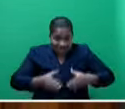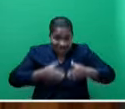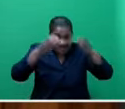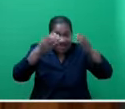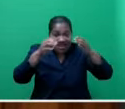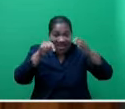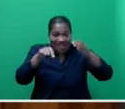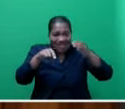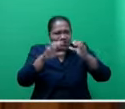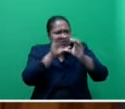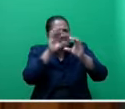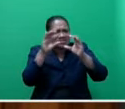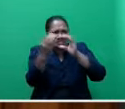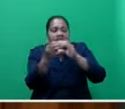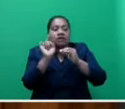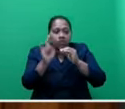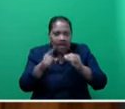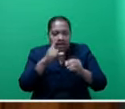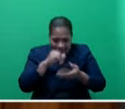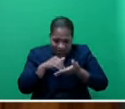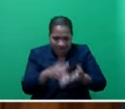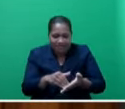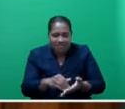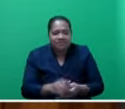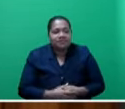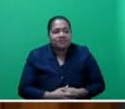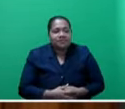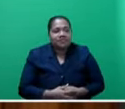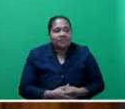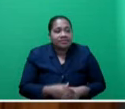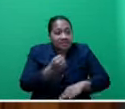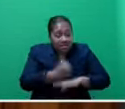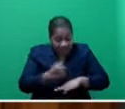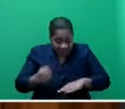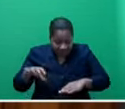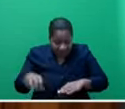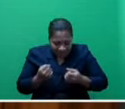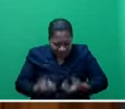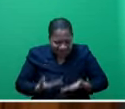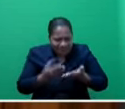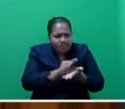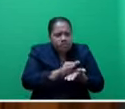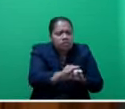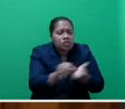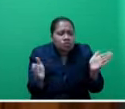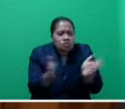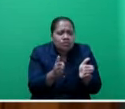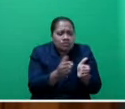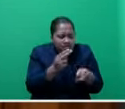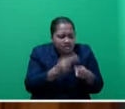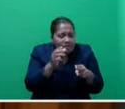Government must increase their incentives and grants given to small and median farmers and